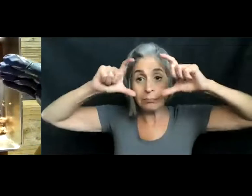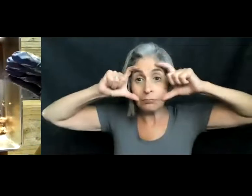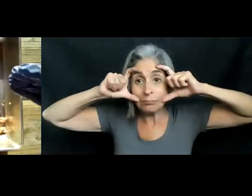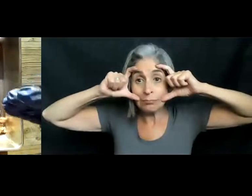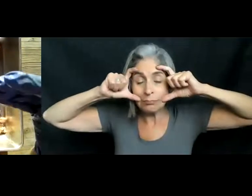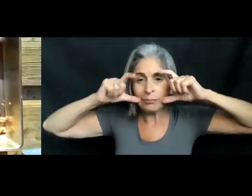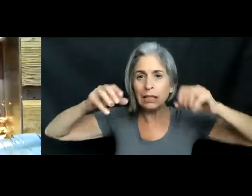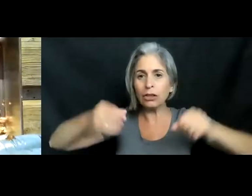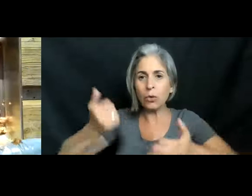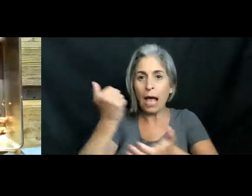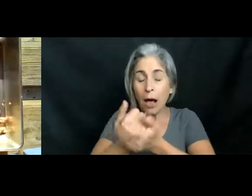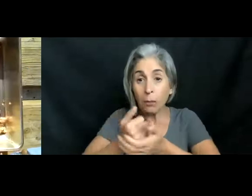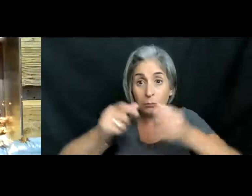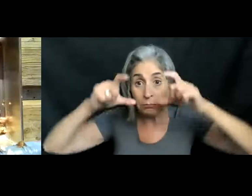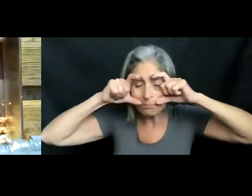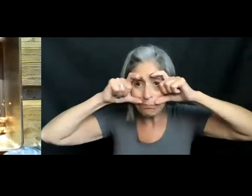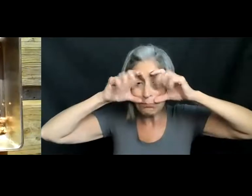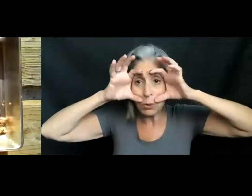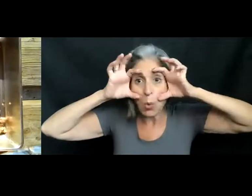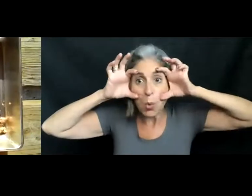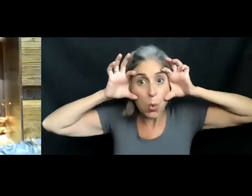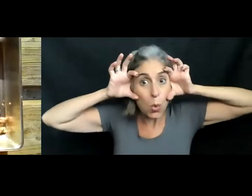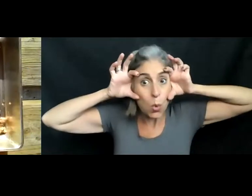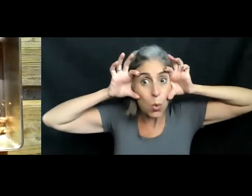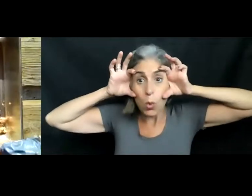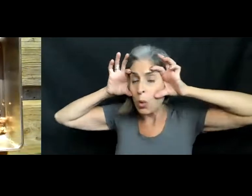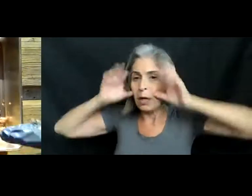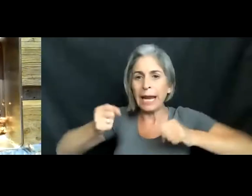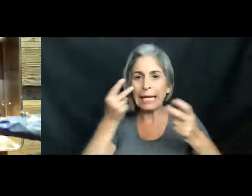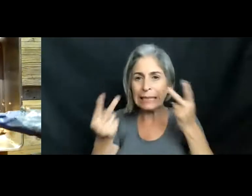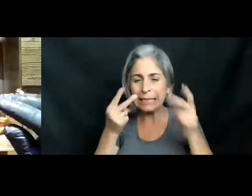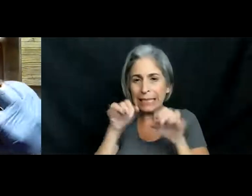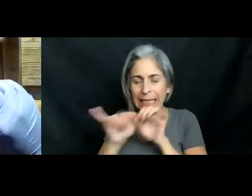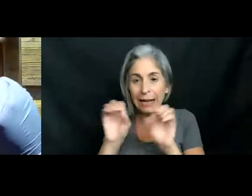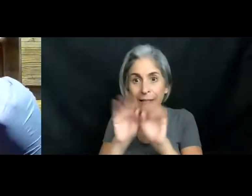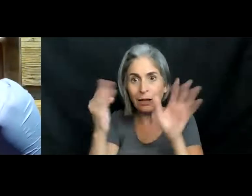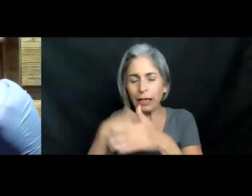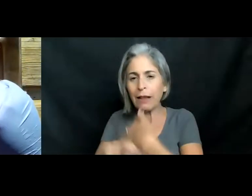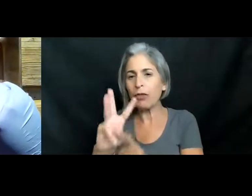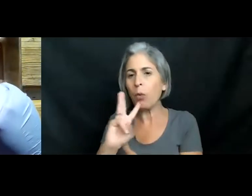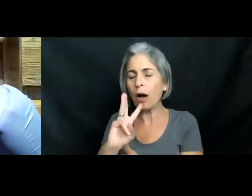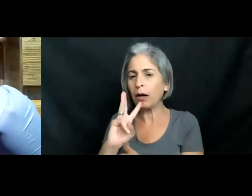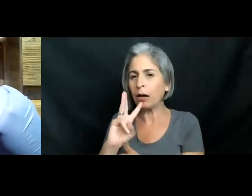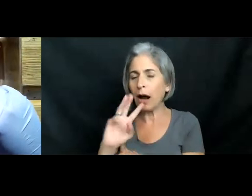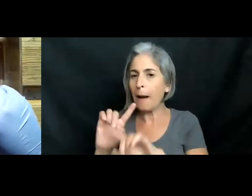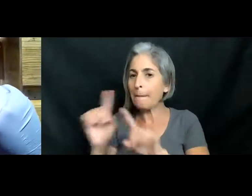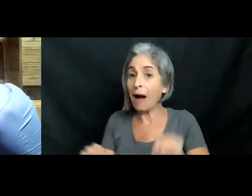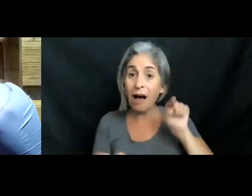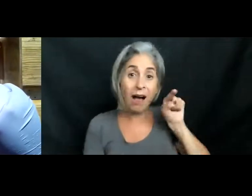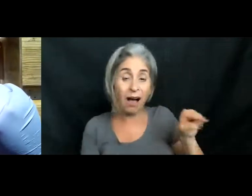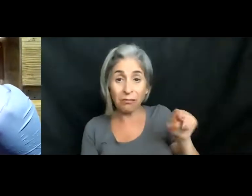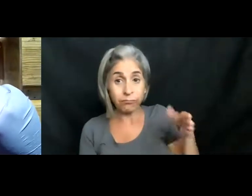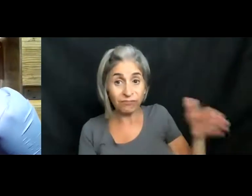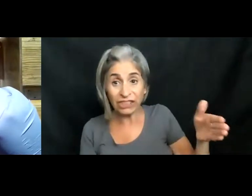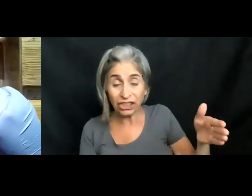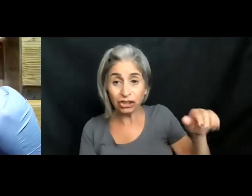any of those things to put a pocket of air over our face, and make it so we can still see clearly. But for those marine organisms, they will